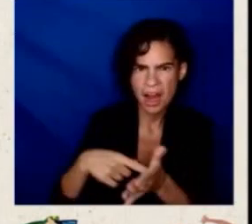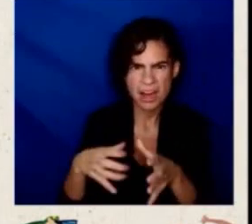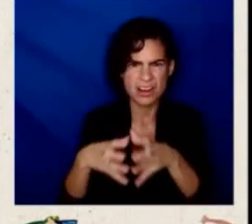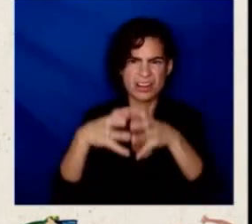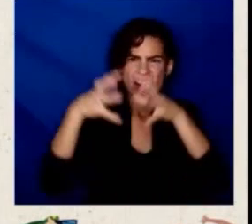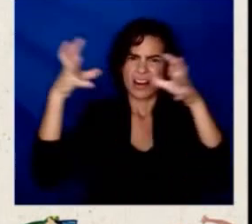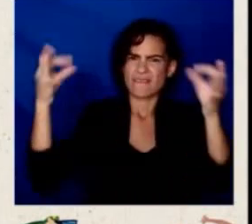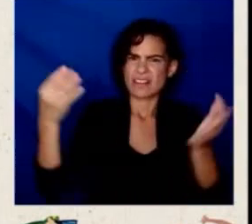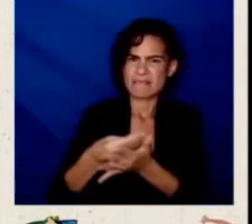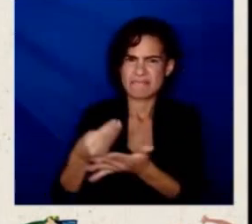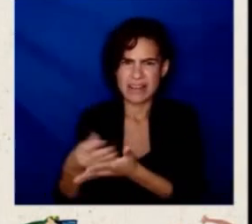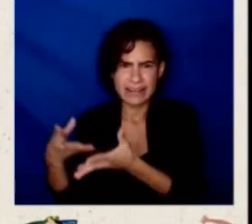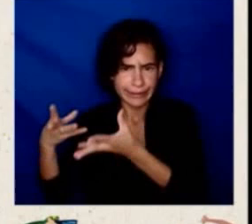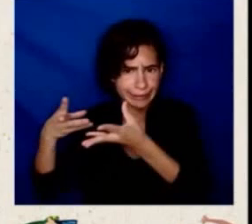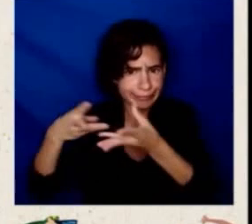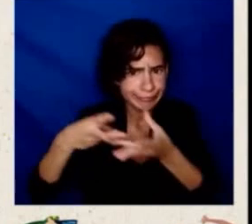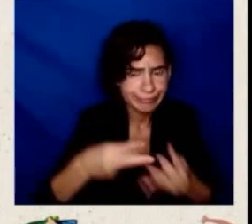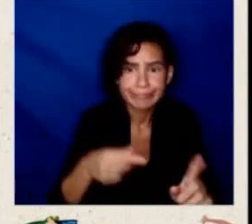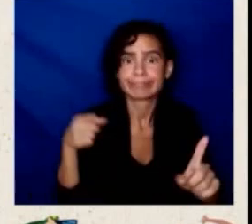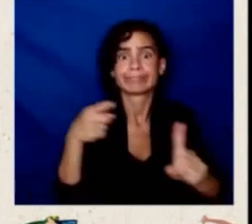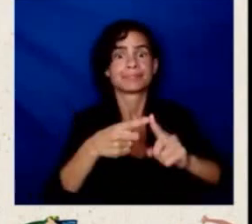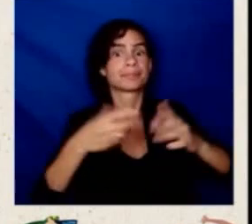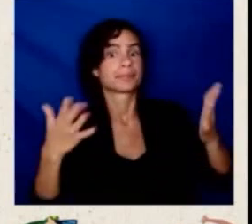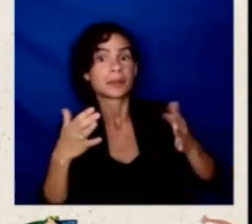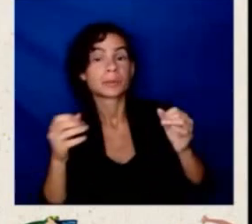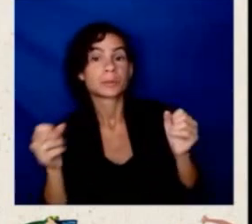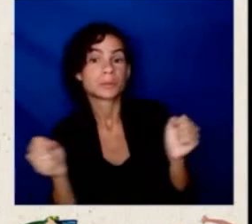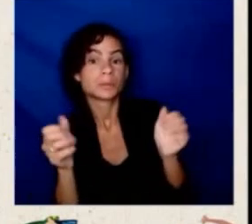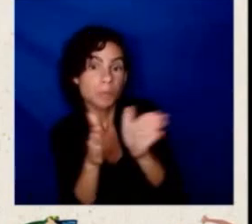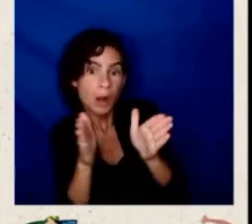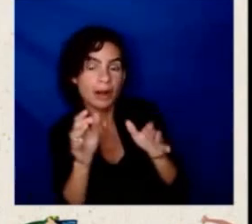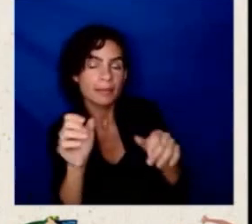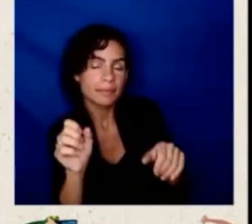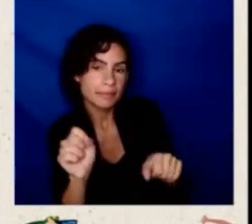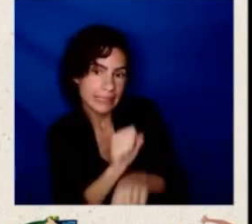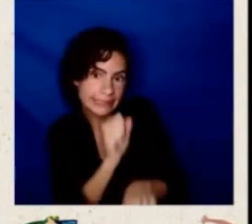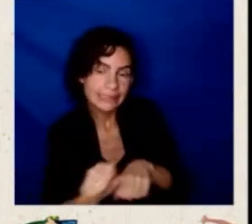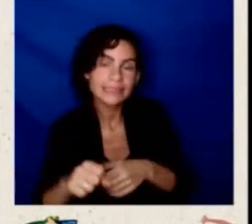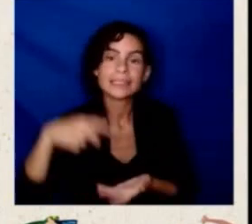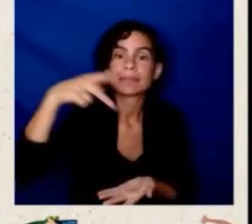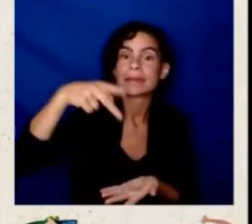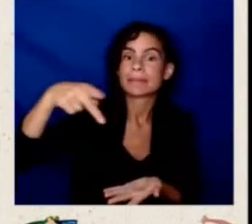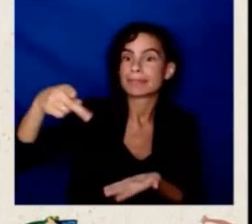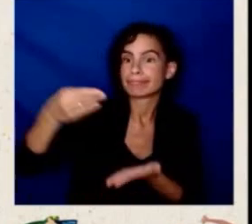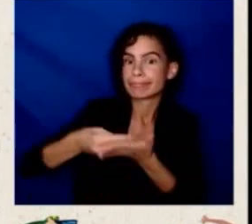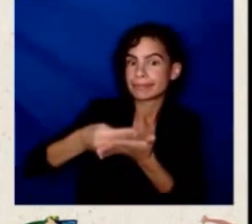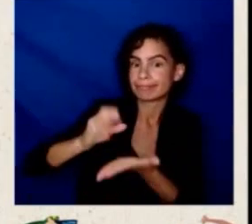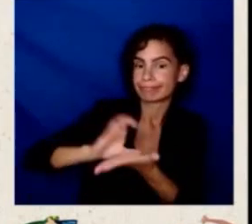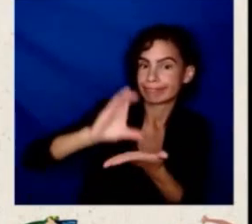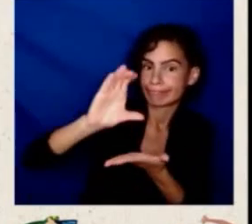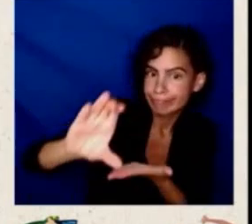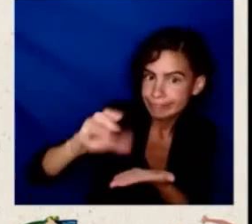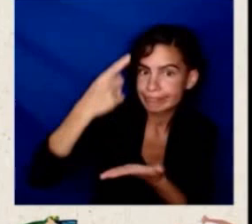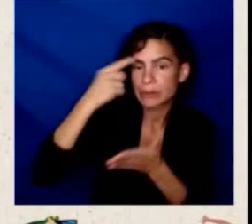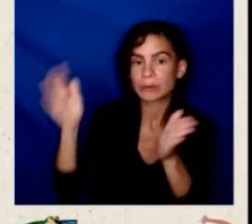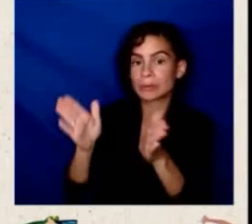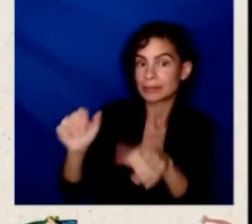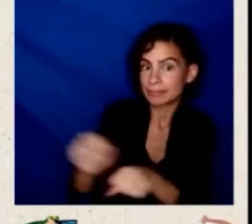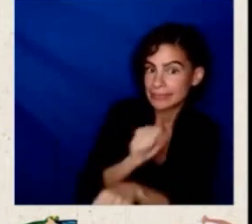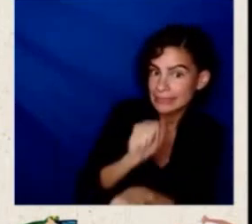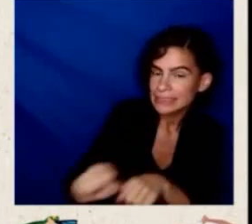protection program, that kept so many of our businesses. And we, in fact, put more money into our smallest entities